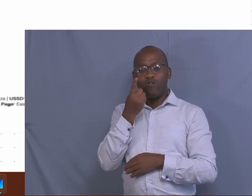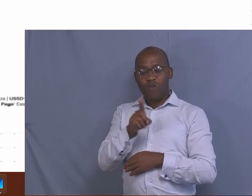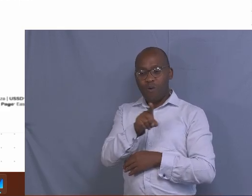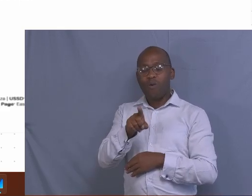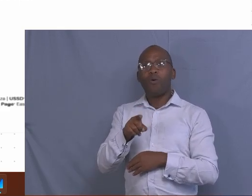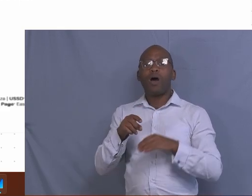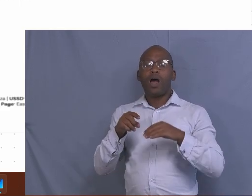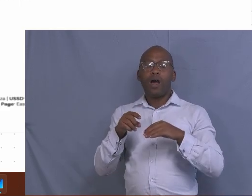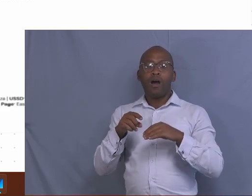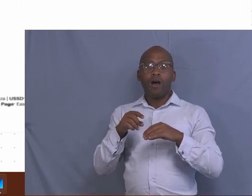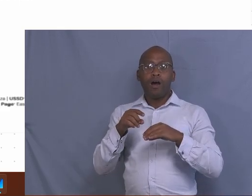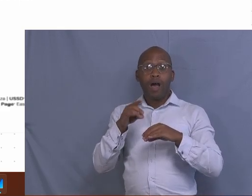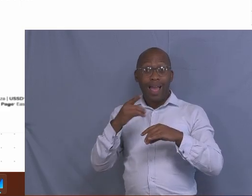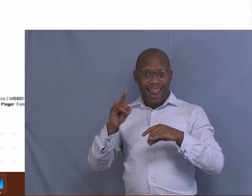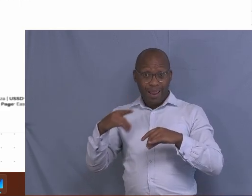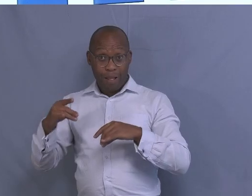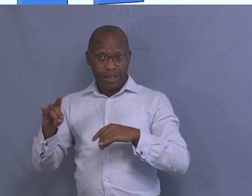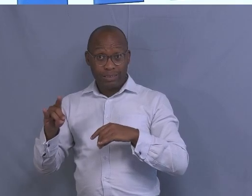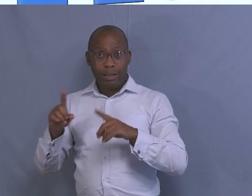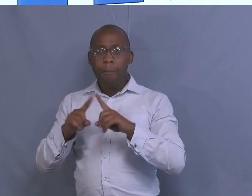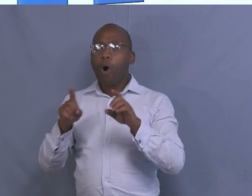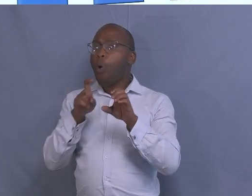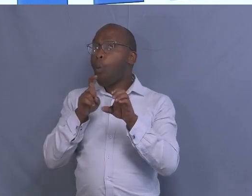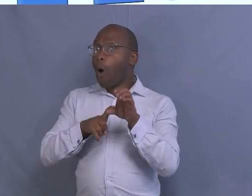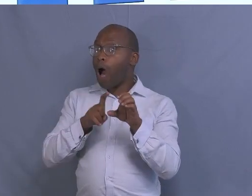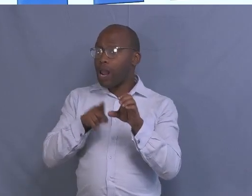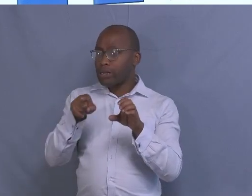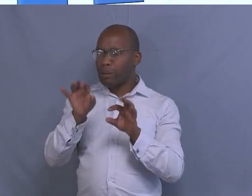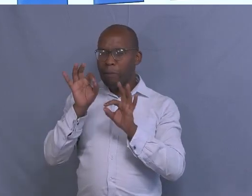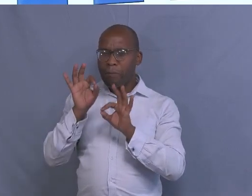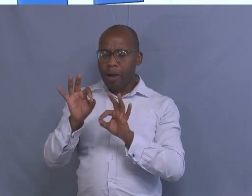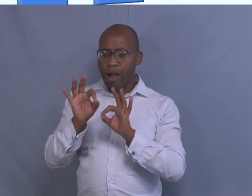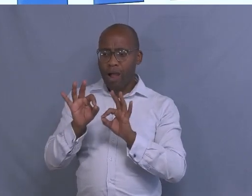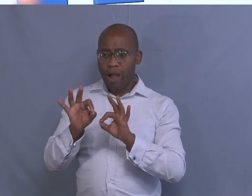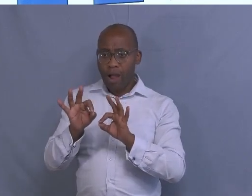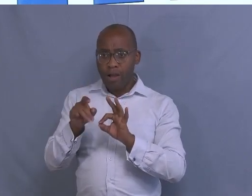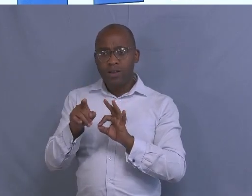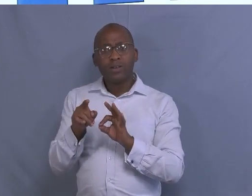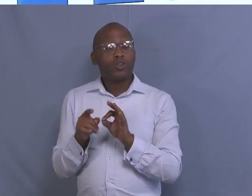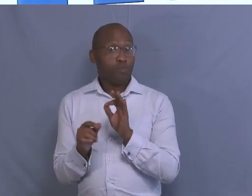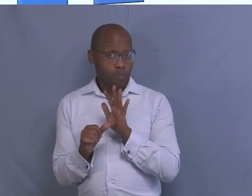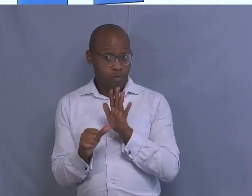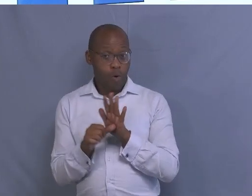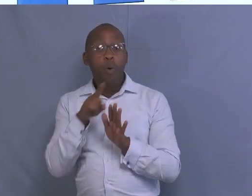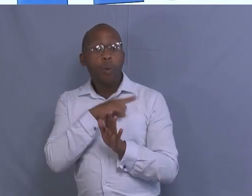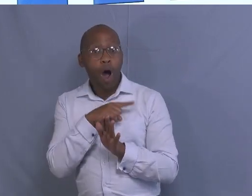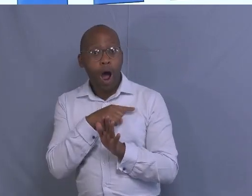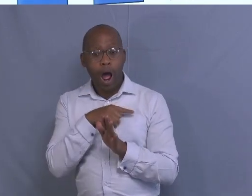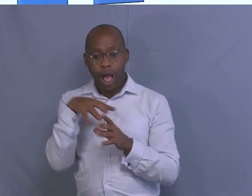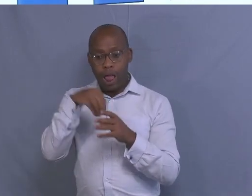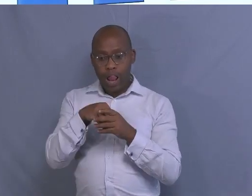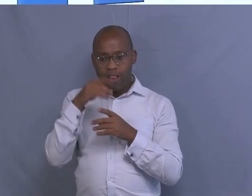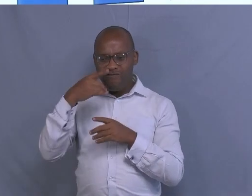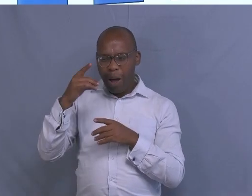the quality. It's very important to note the carrying capacity because in the farm, there are different animals, like